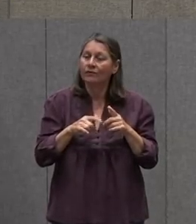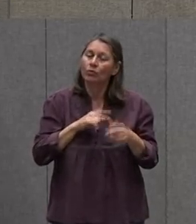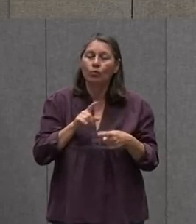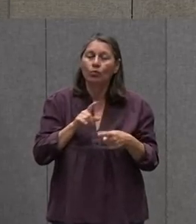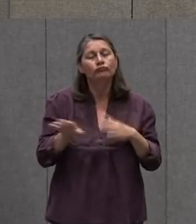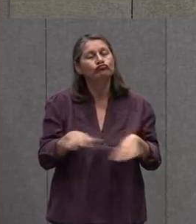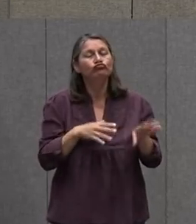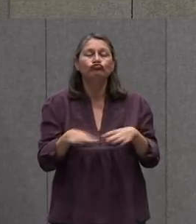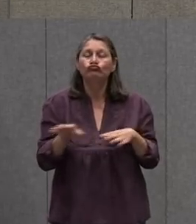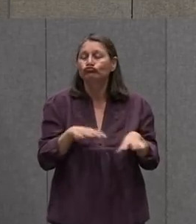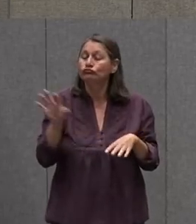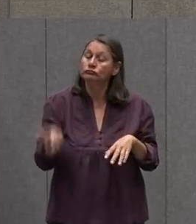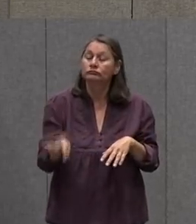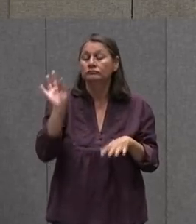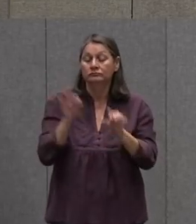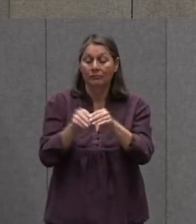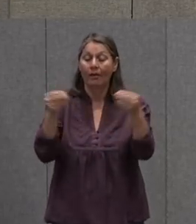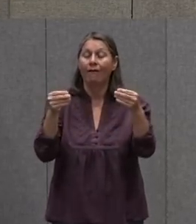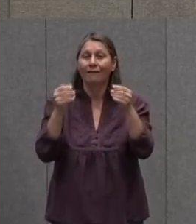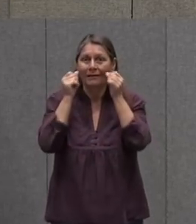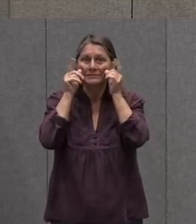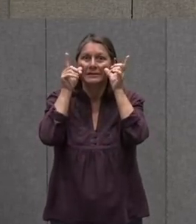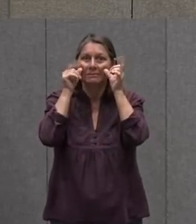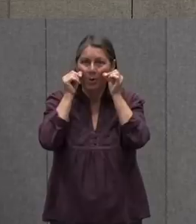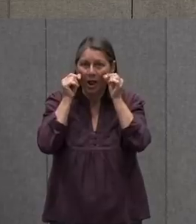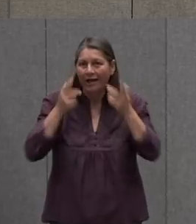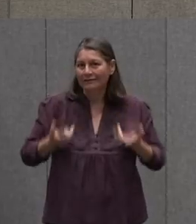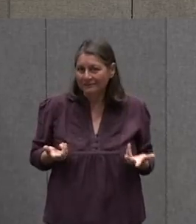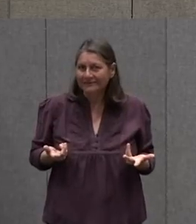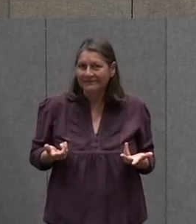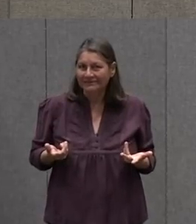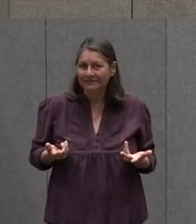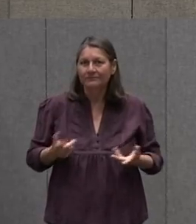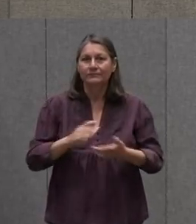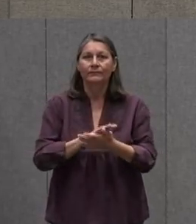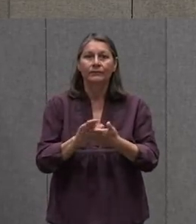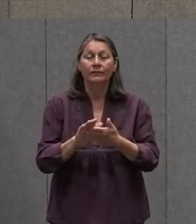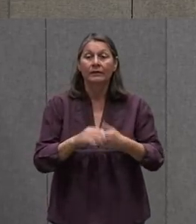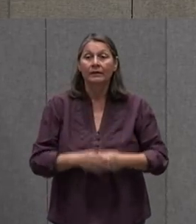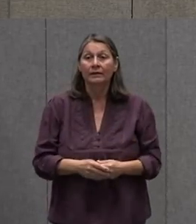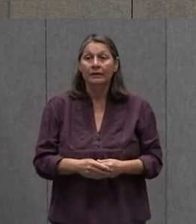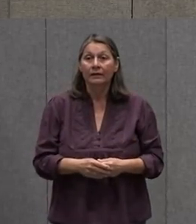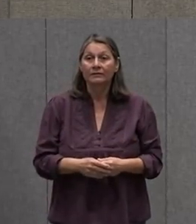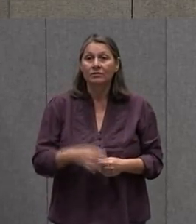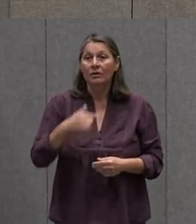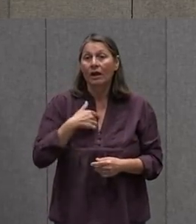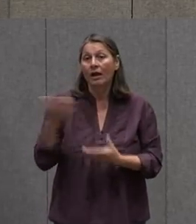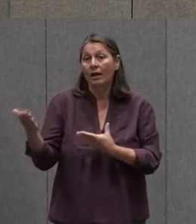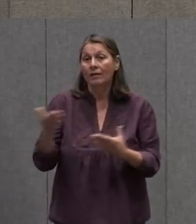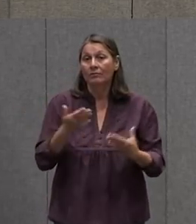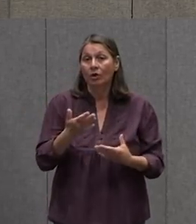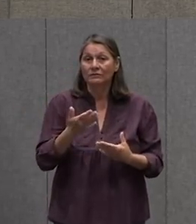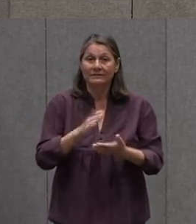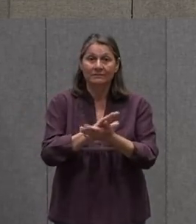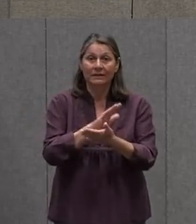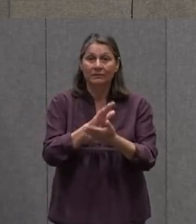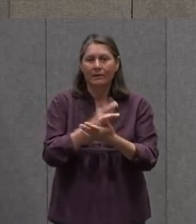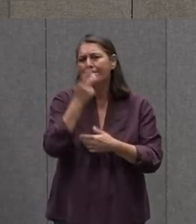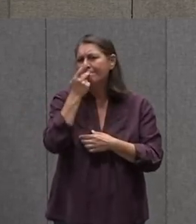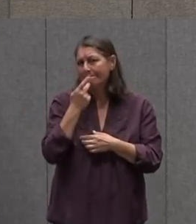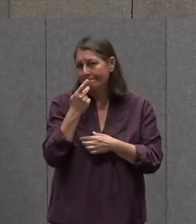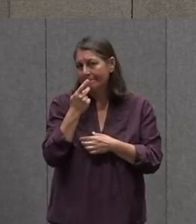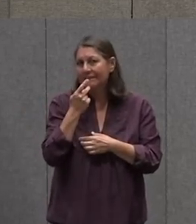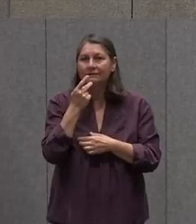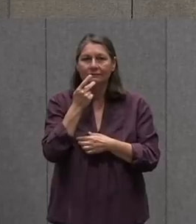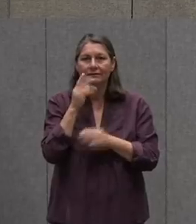What I Did Today Is I Just Brought Some Paper I Chose Pink Paper Just Because It's Kind Of Bright And